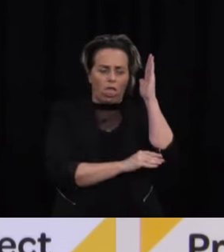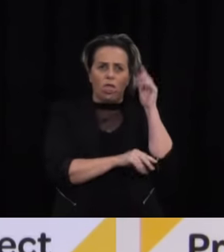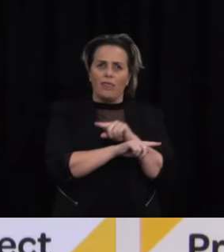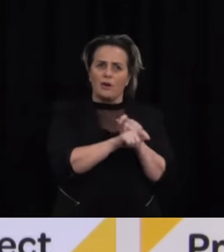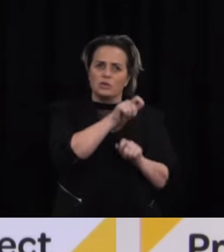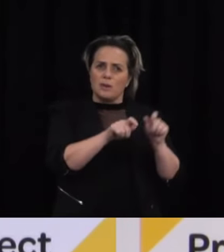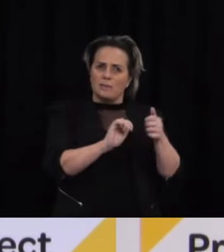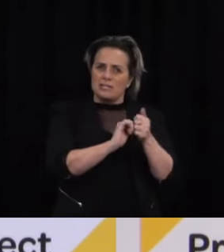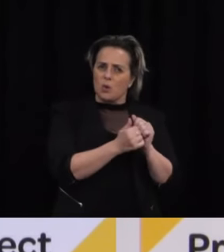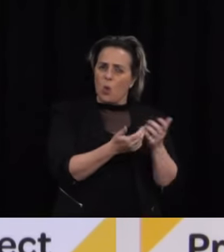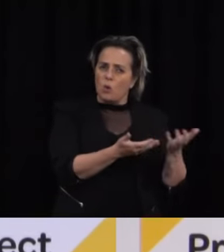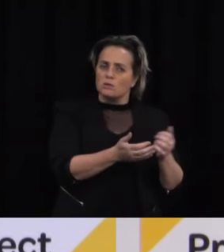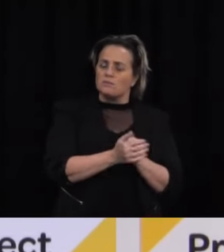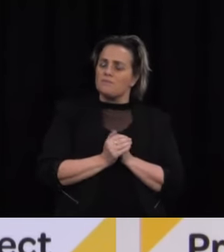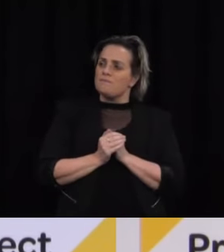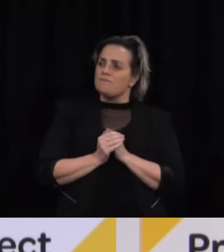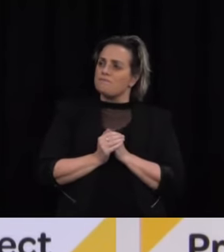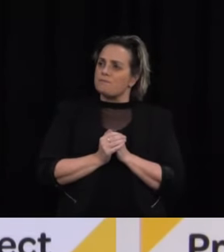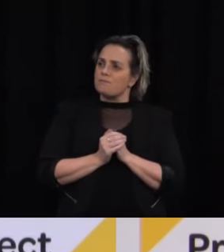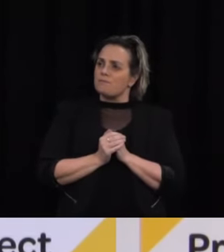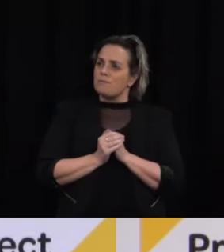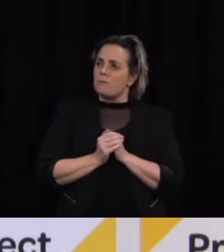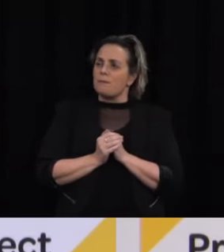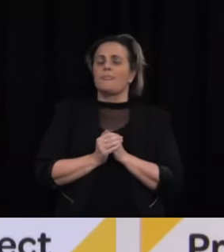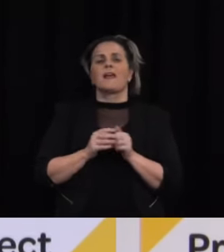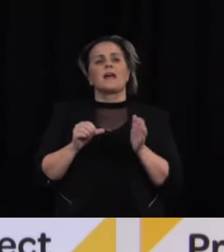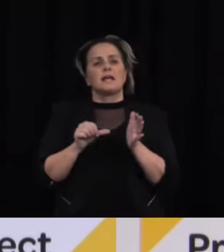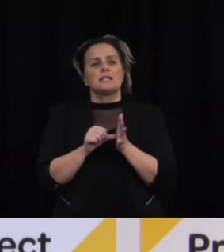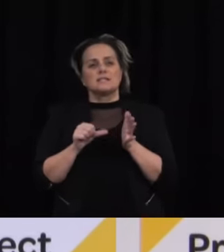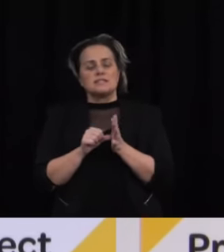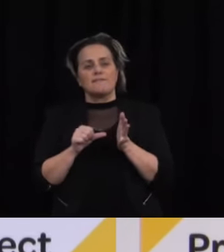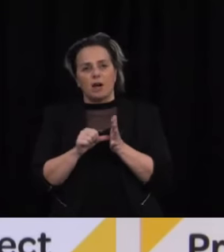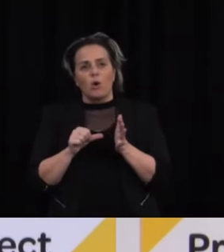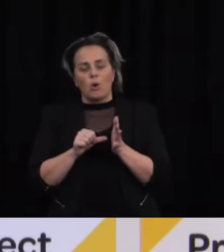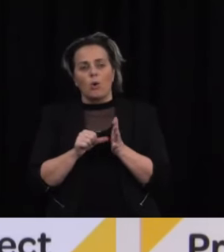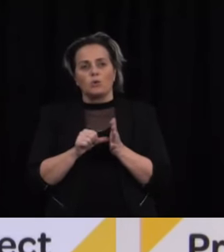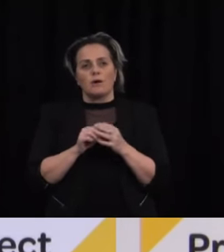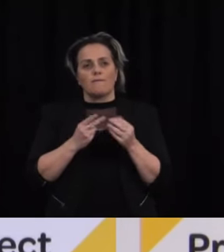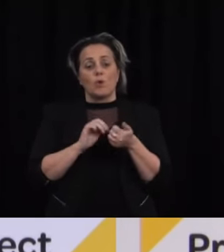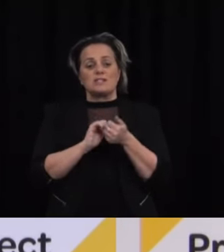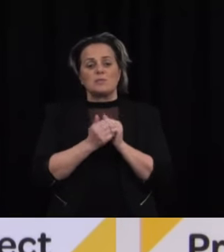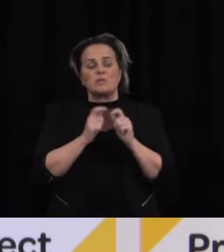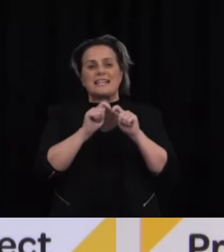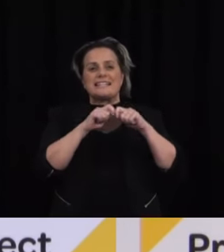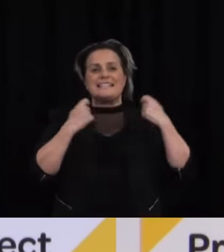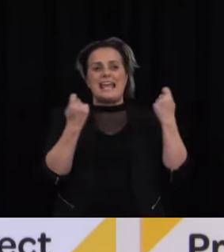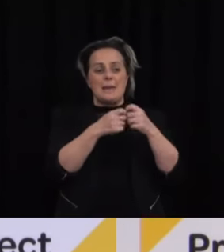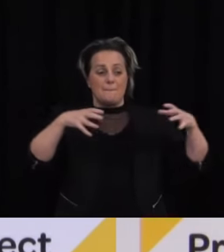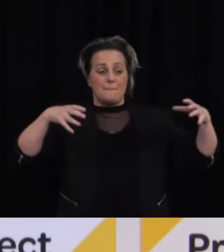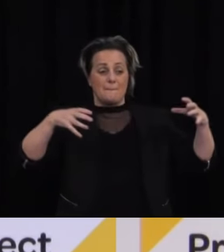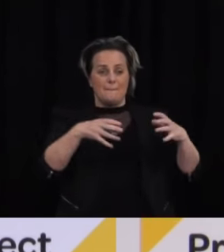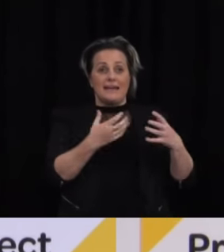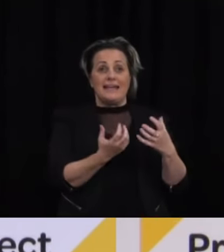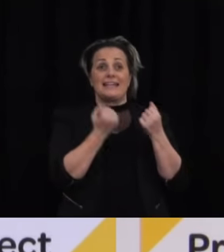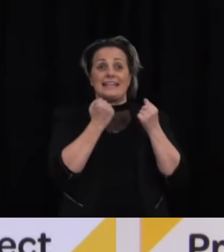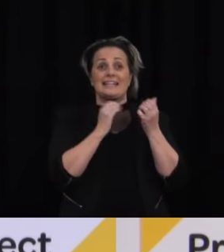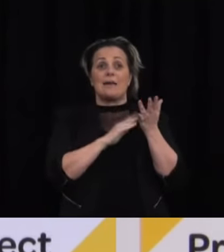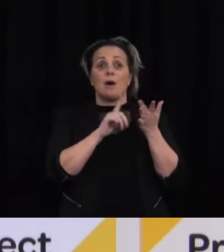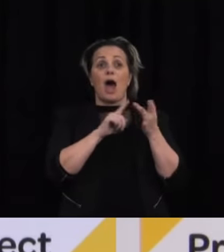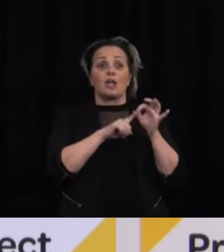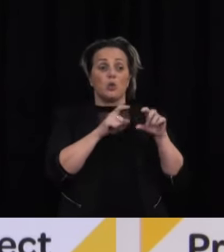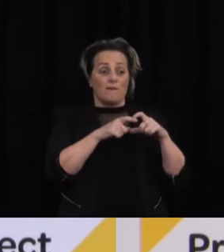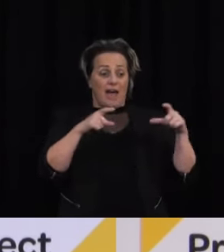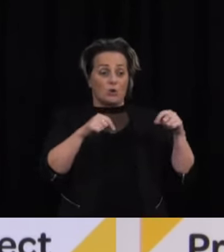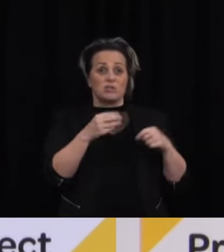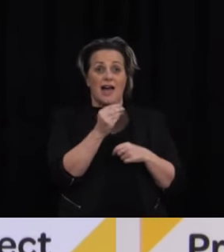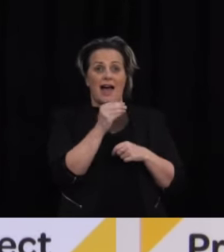it is quite difficult for sports teams to secure MIQ vouchers